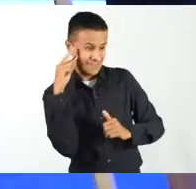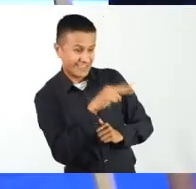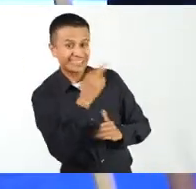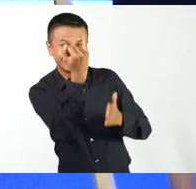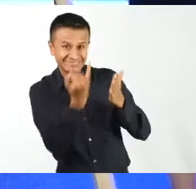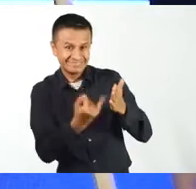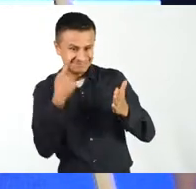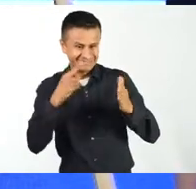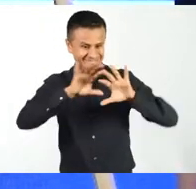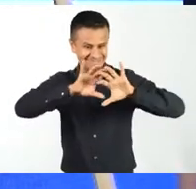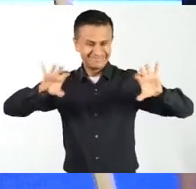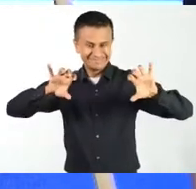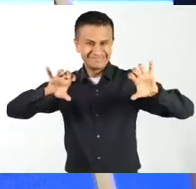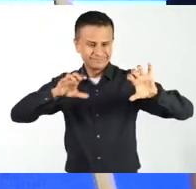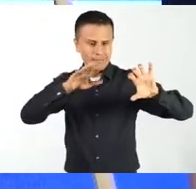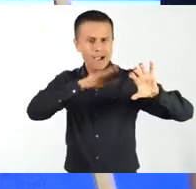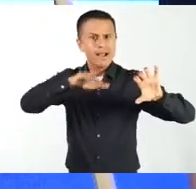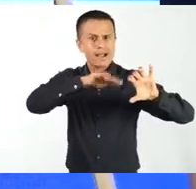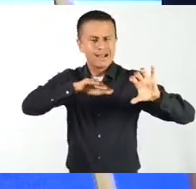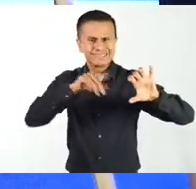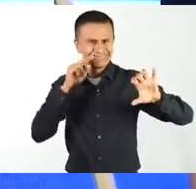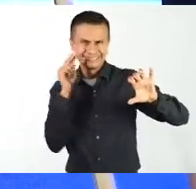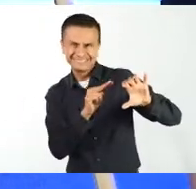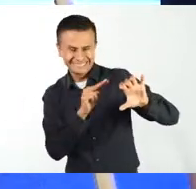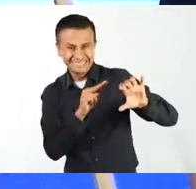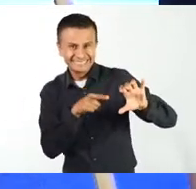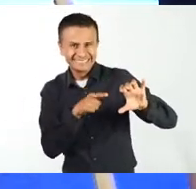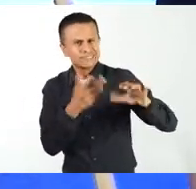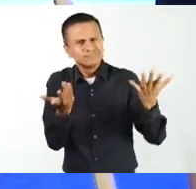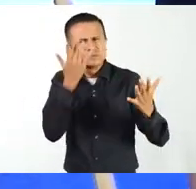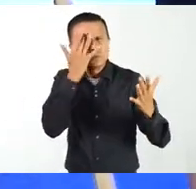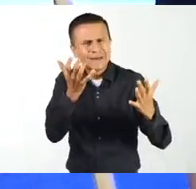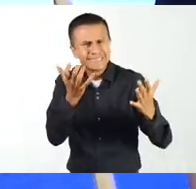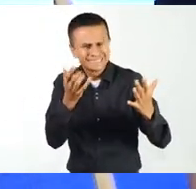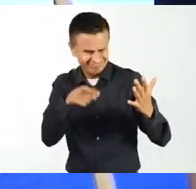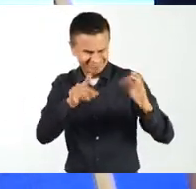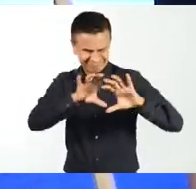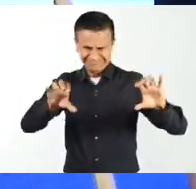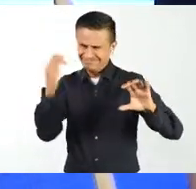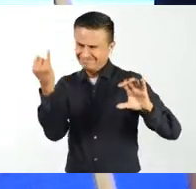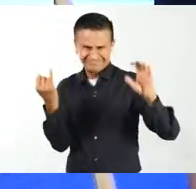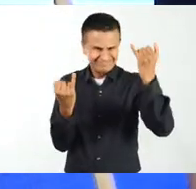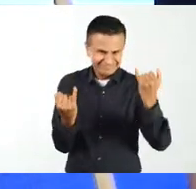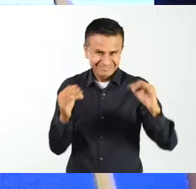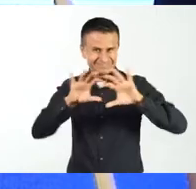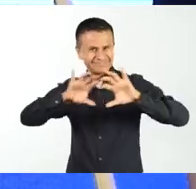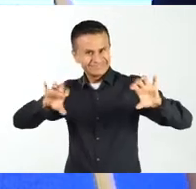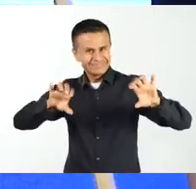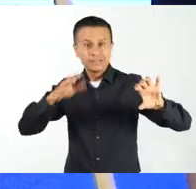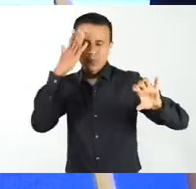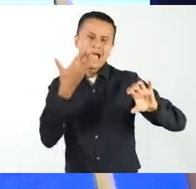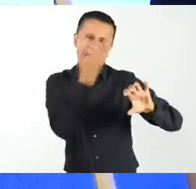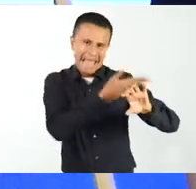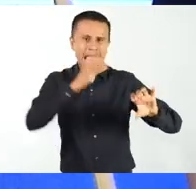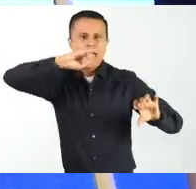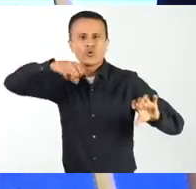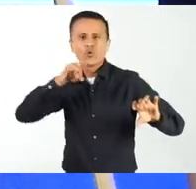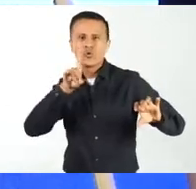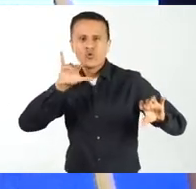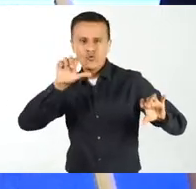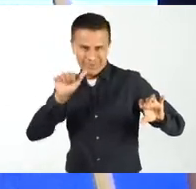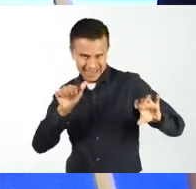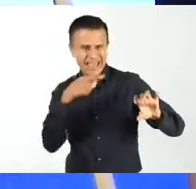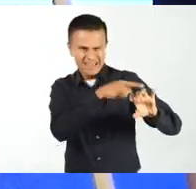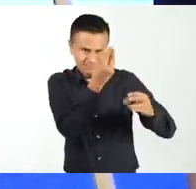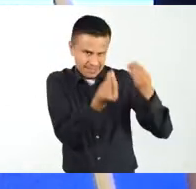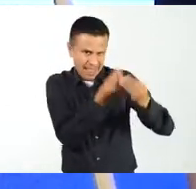can see here also in the illustration is that there's some space here in the middle. And the reason for that is that while